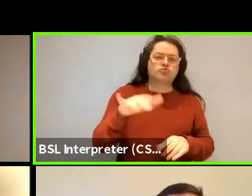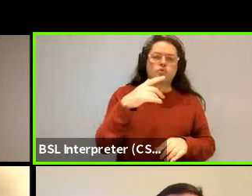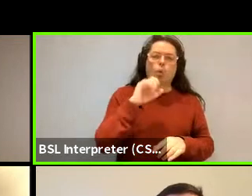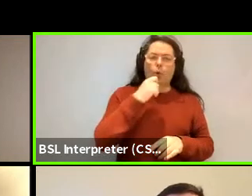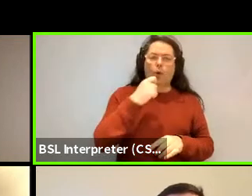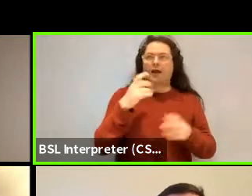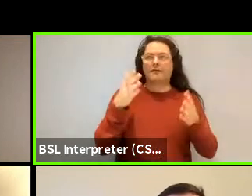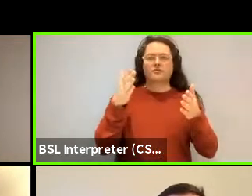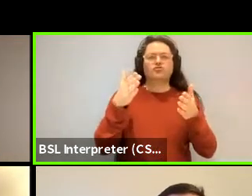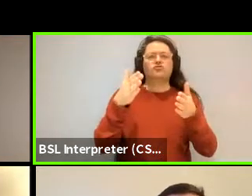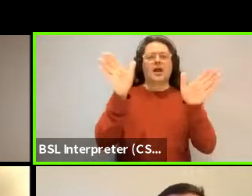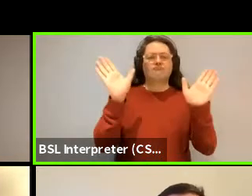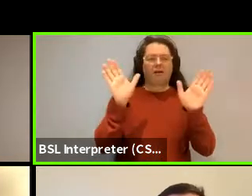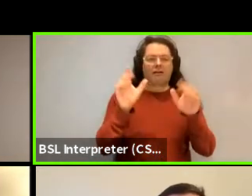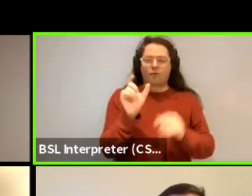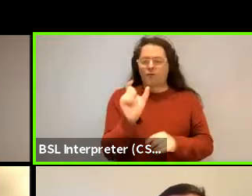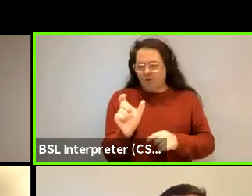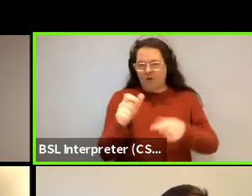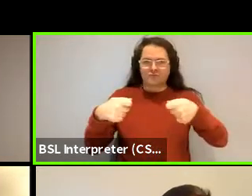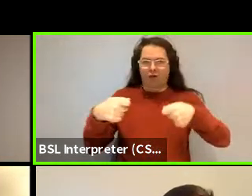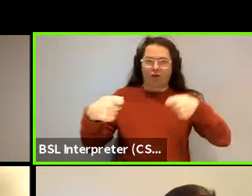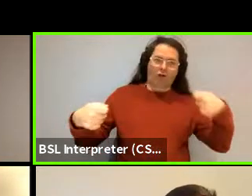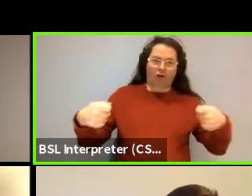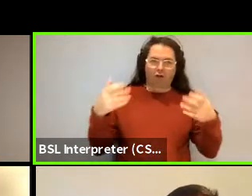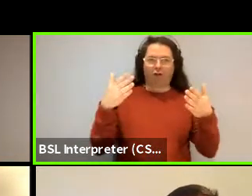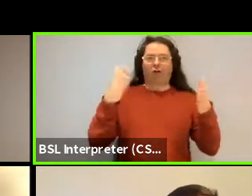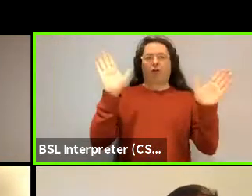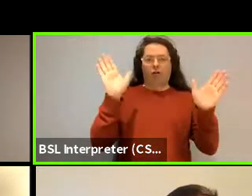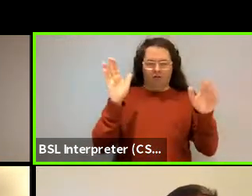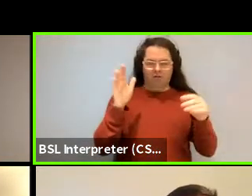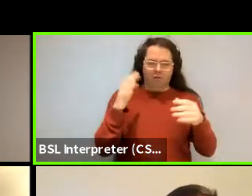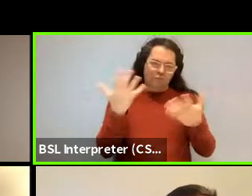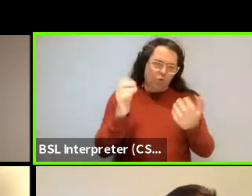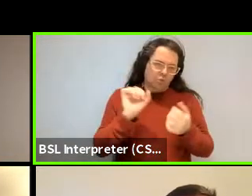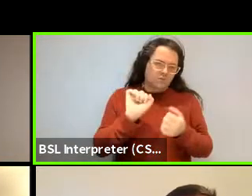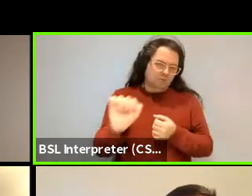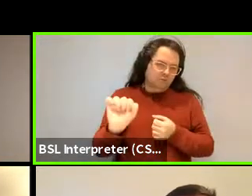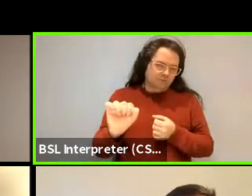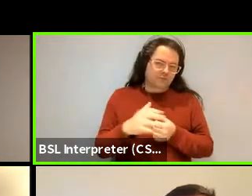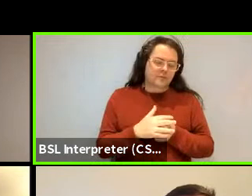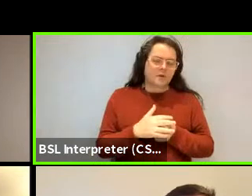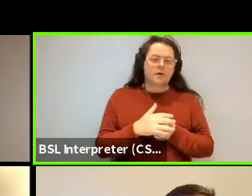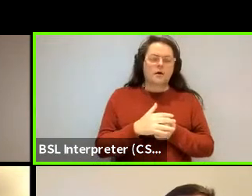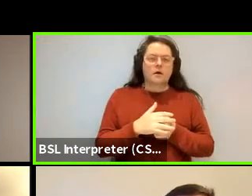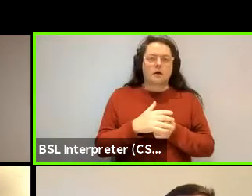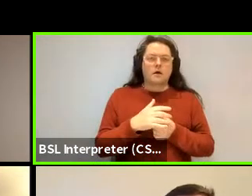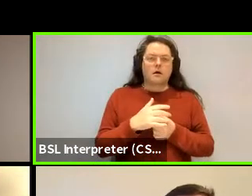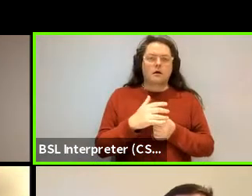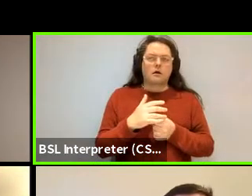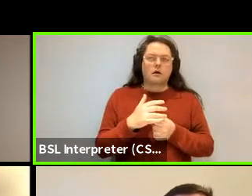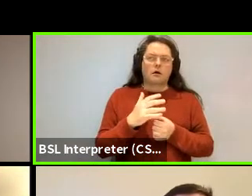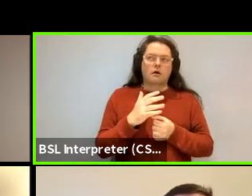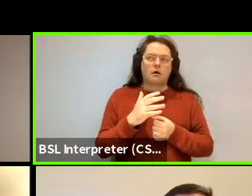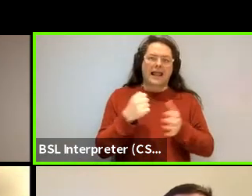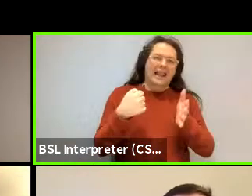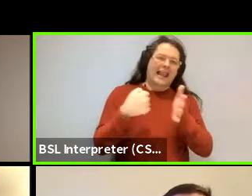um, words and constructions. And I, I think what the answer to where does it stop is it stops when